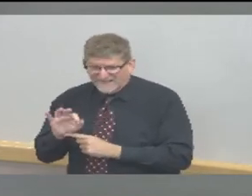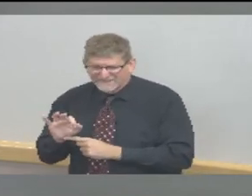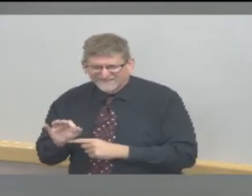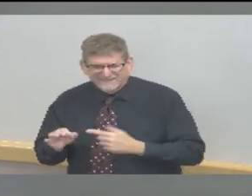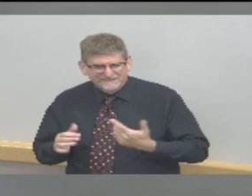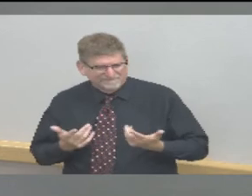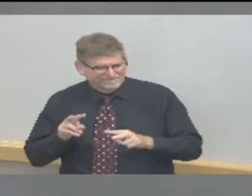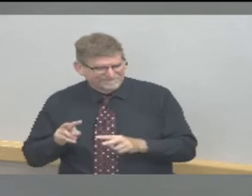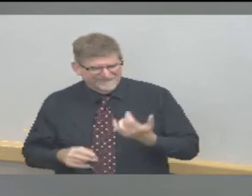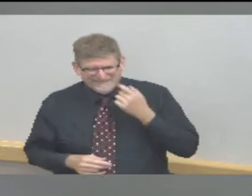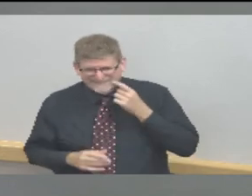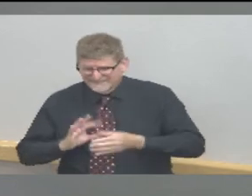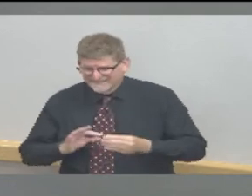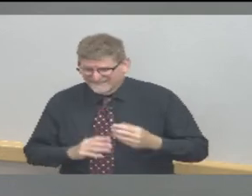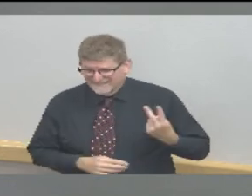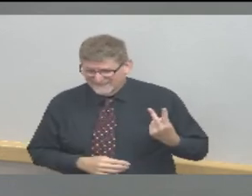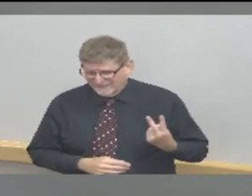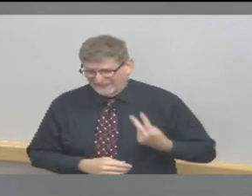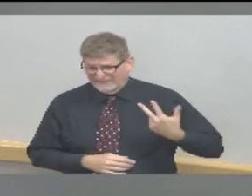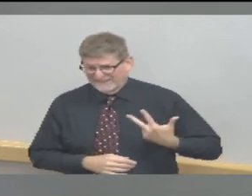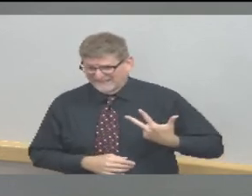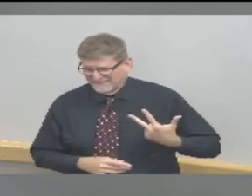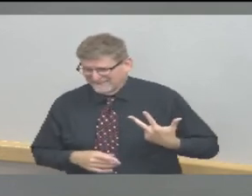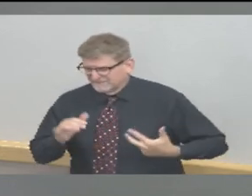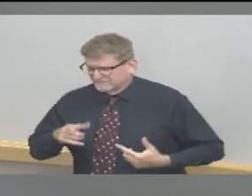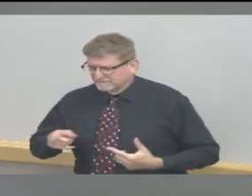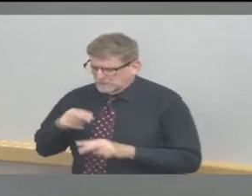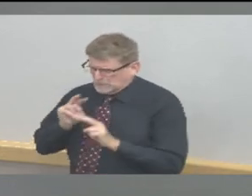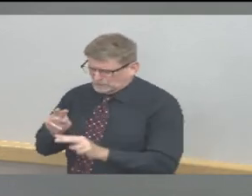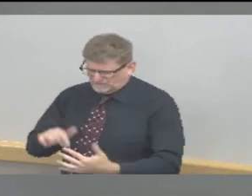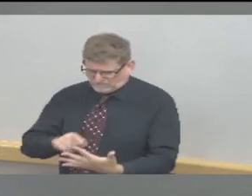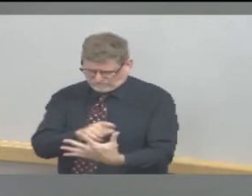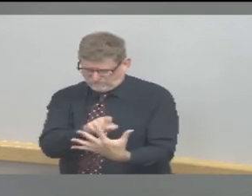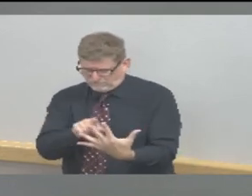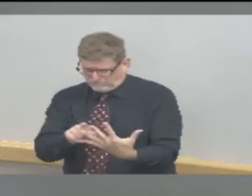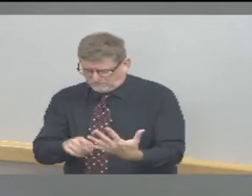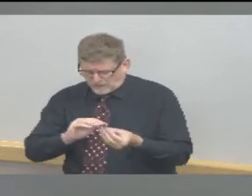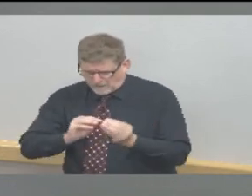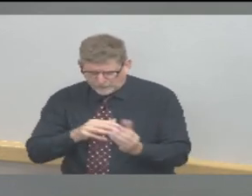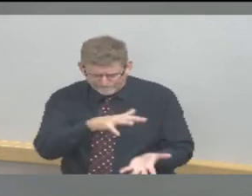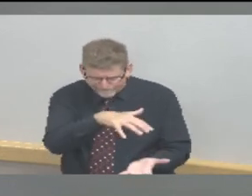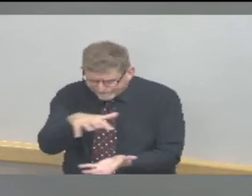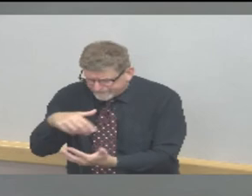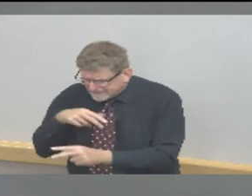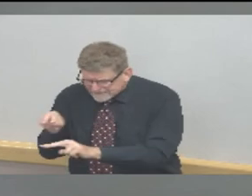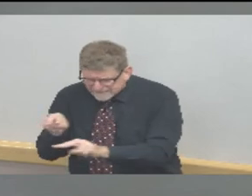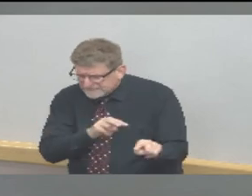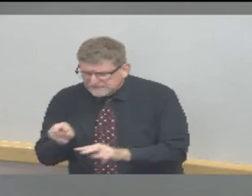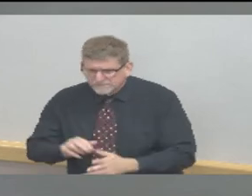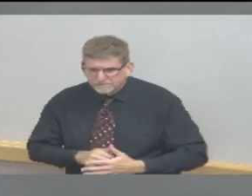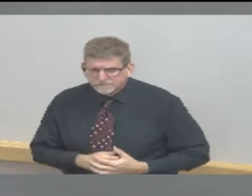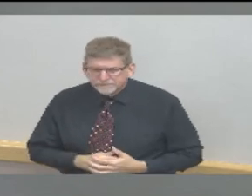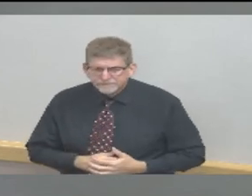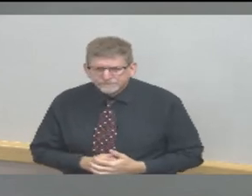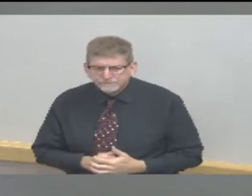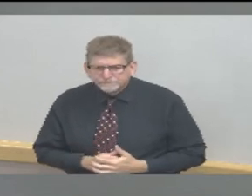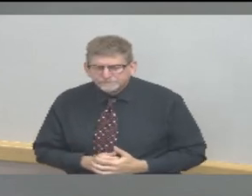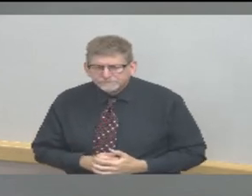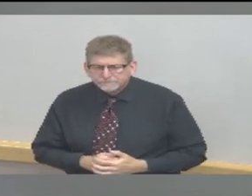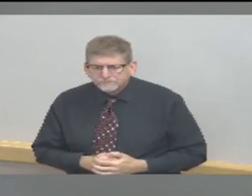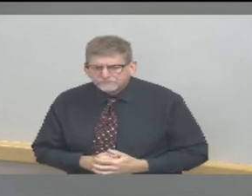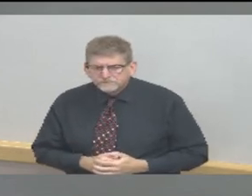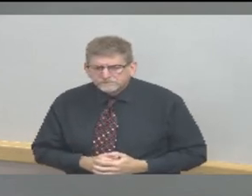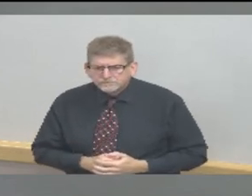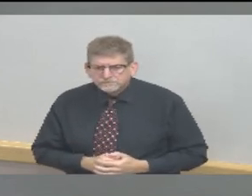there are several modeling